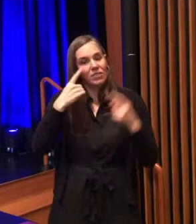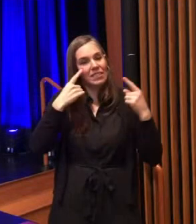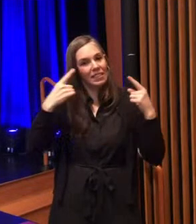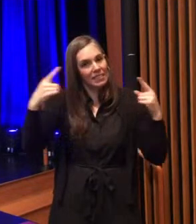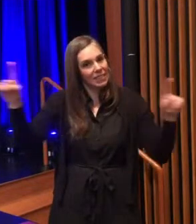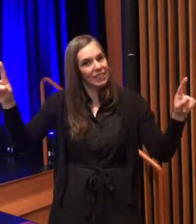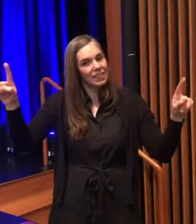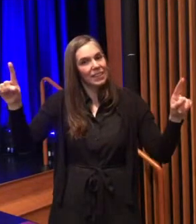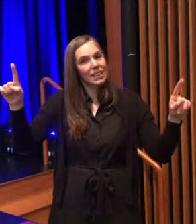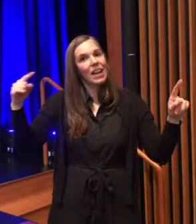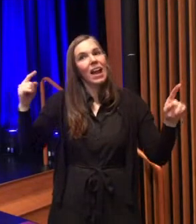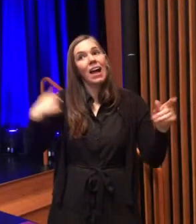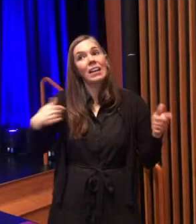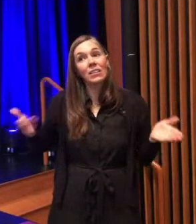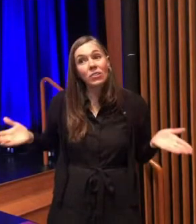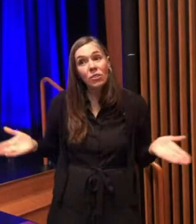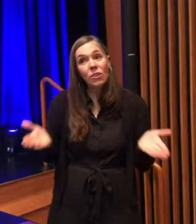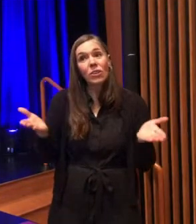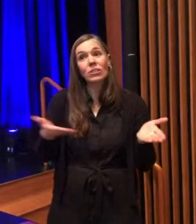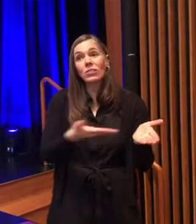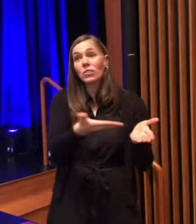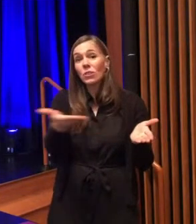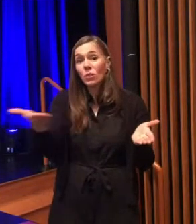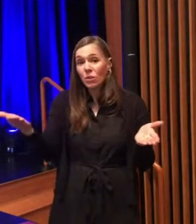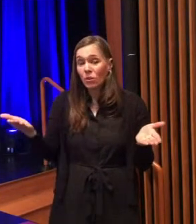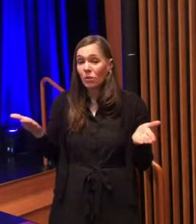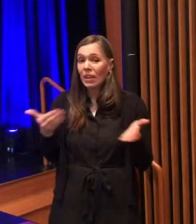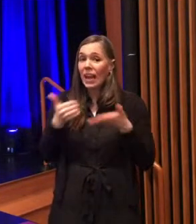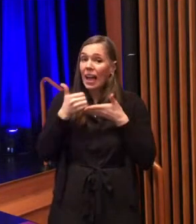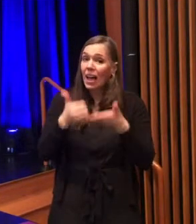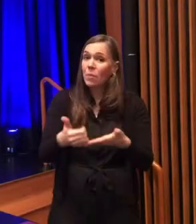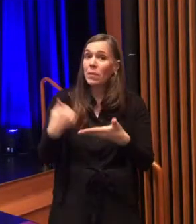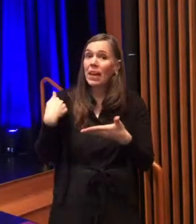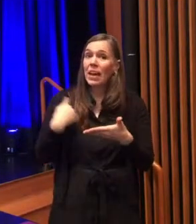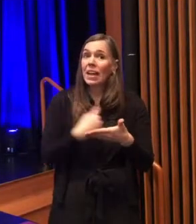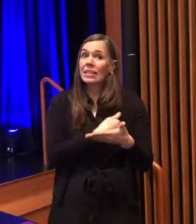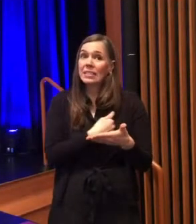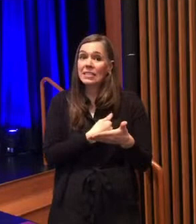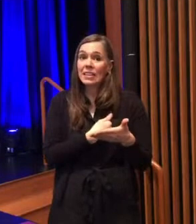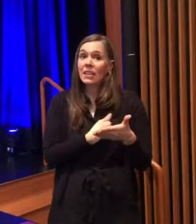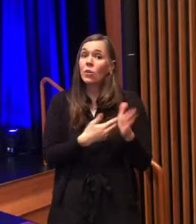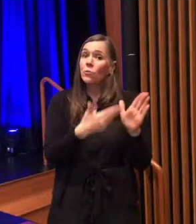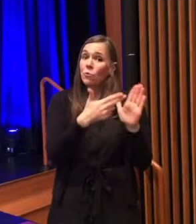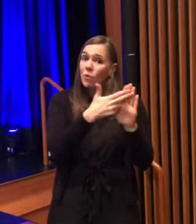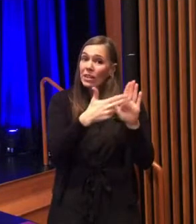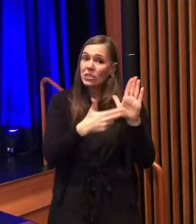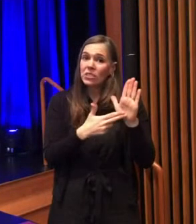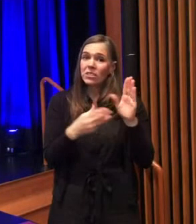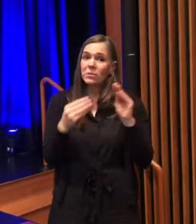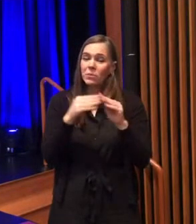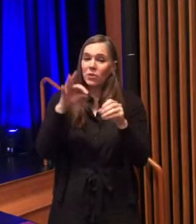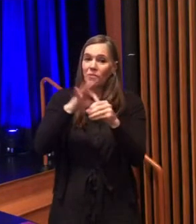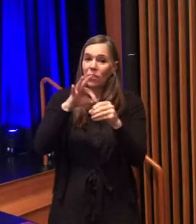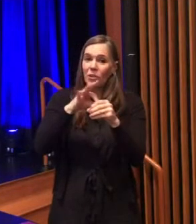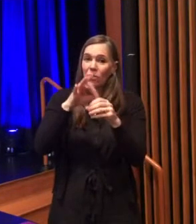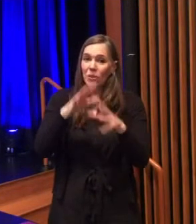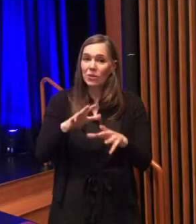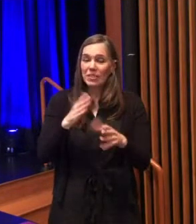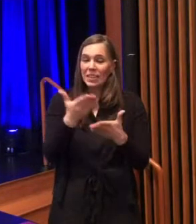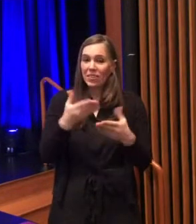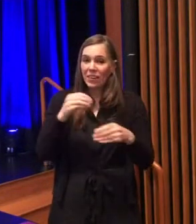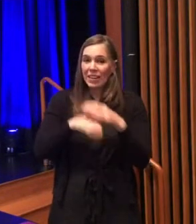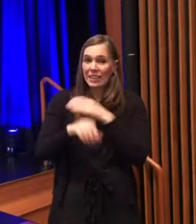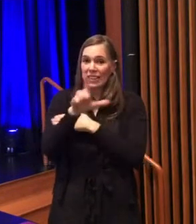so i encourage all of you to help lean in and help us register more voters here in the city of Lancaster in 2022